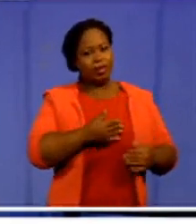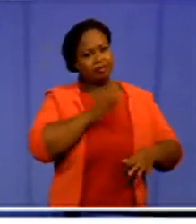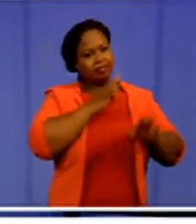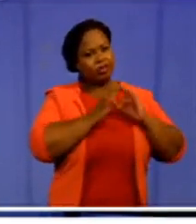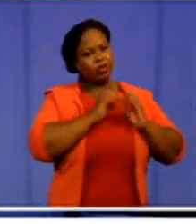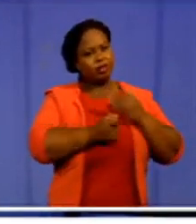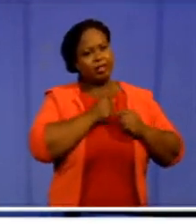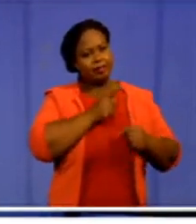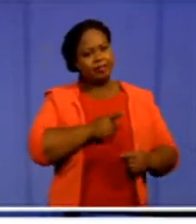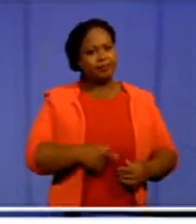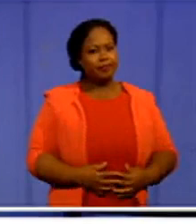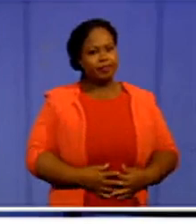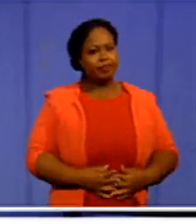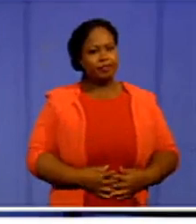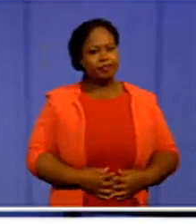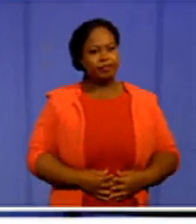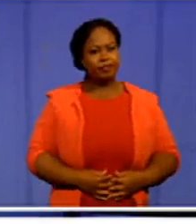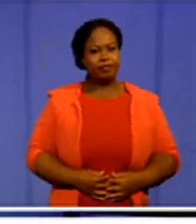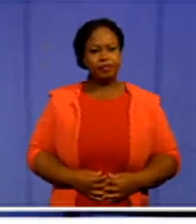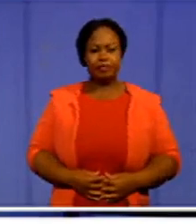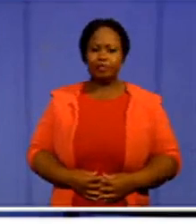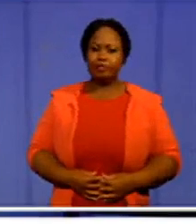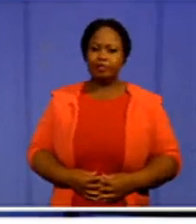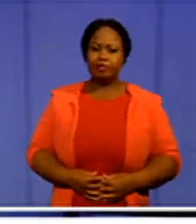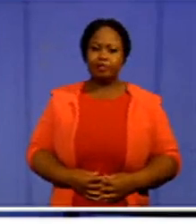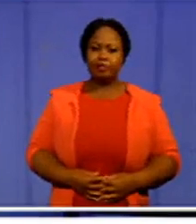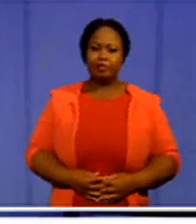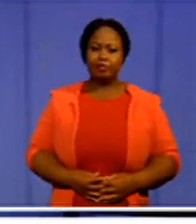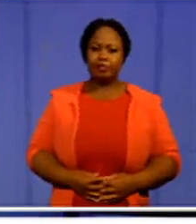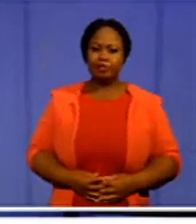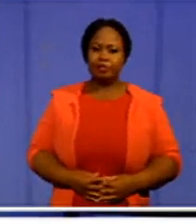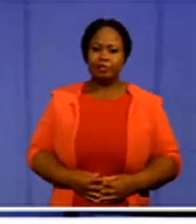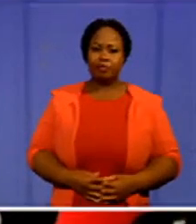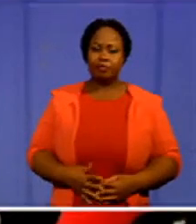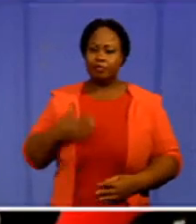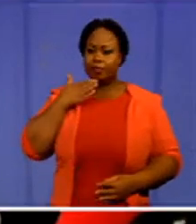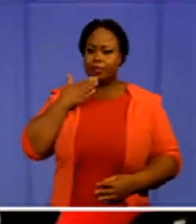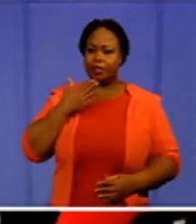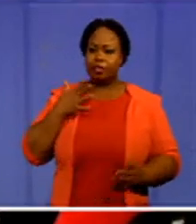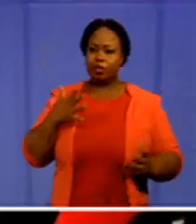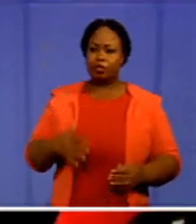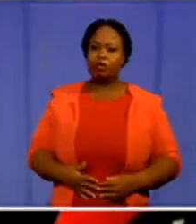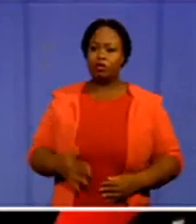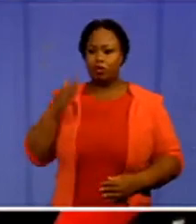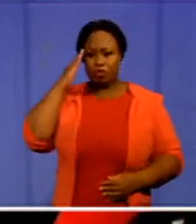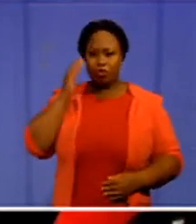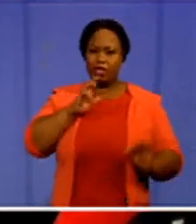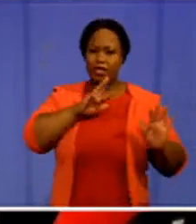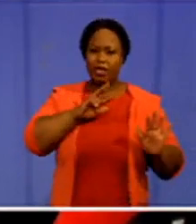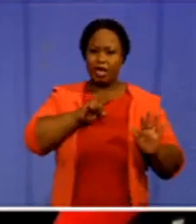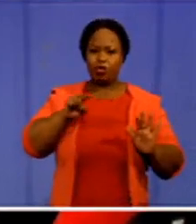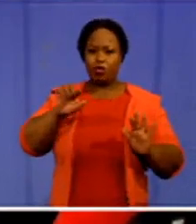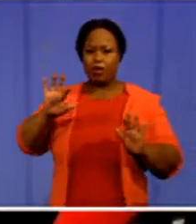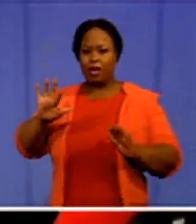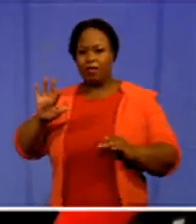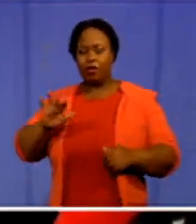what's happening there now. We are not going to say we are celebrating this day. Thank you so much. You know, if you do a 9 to 5 job, you